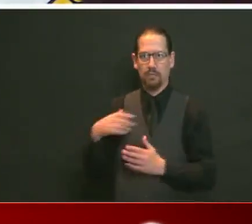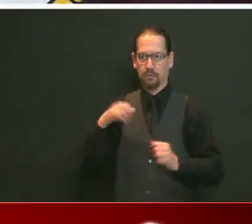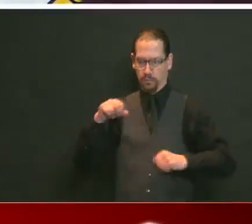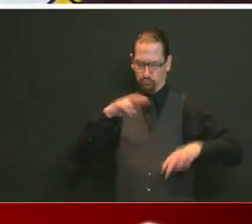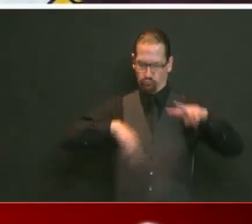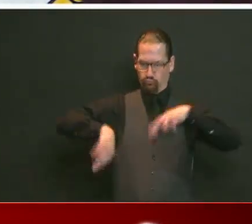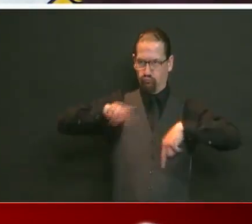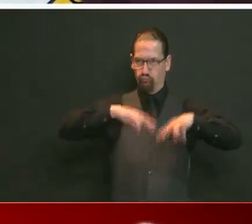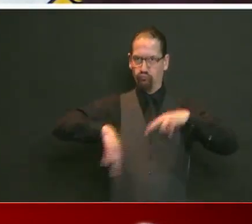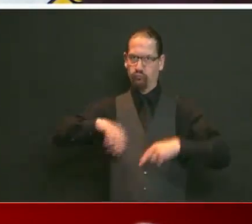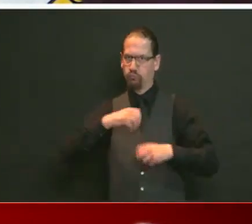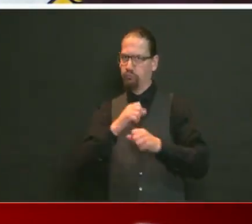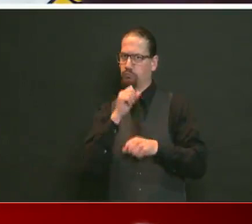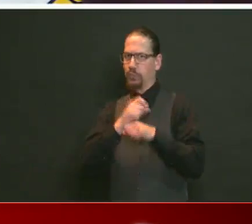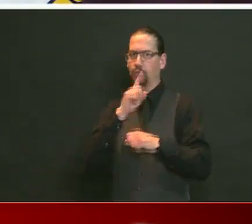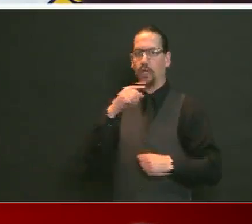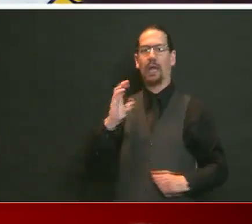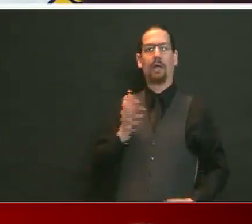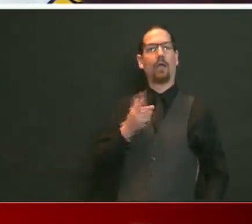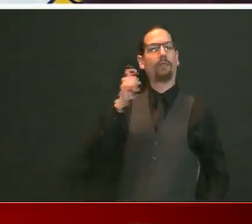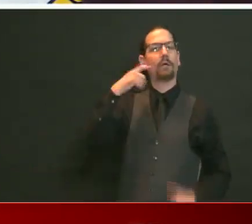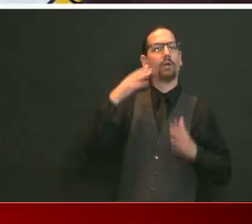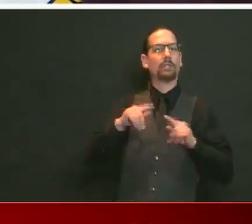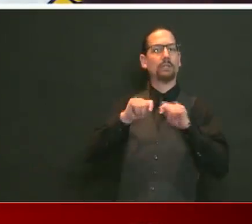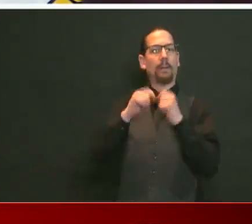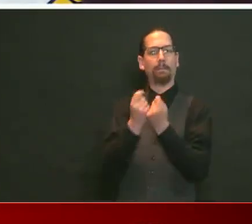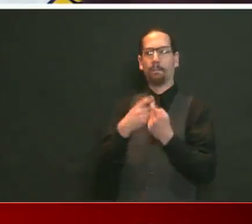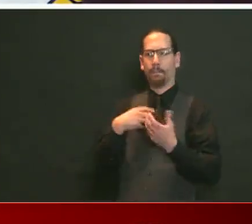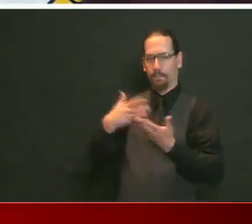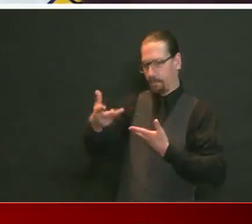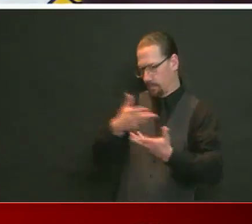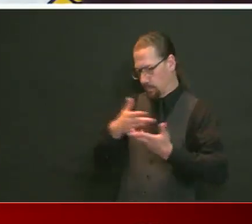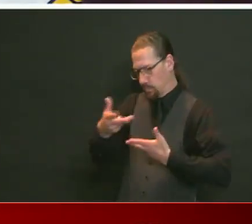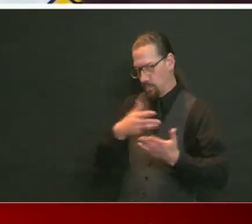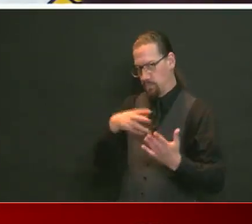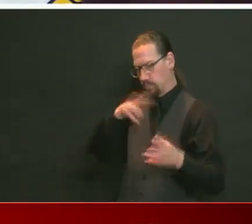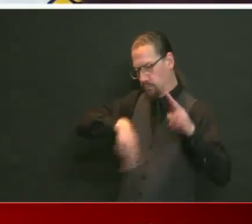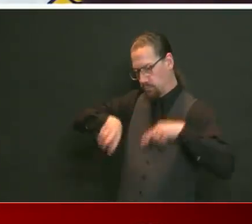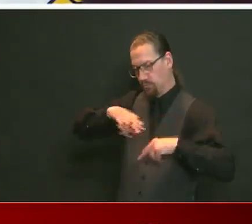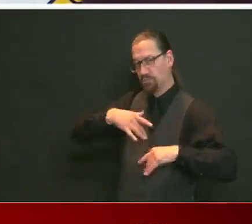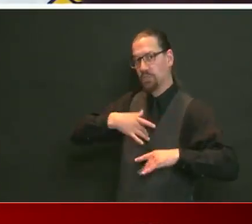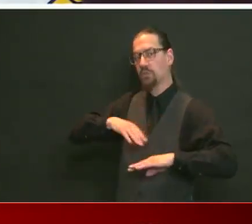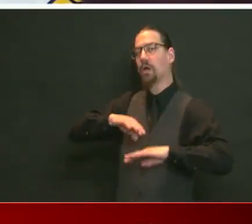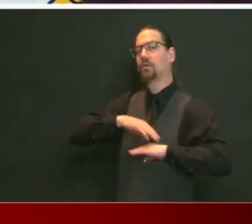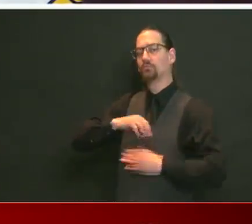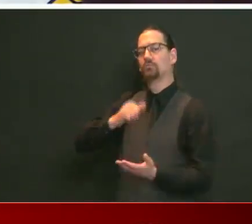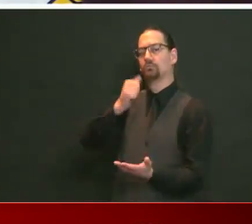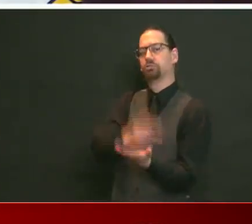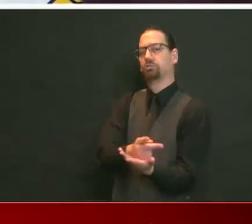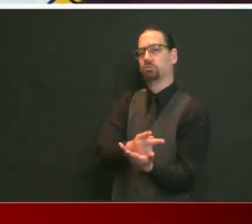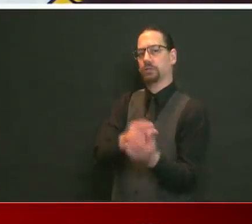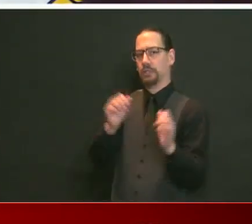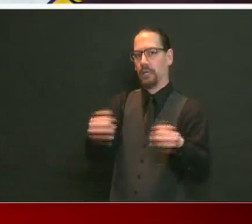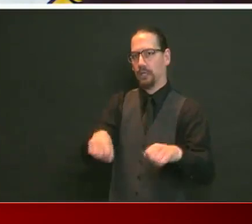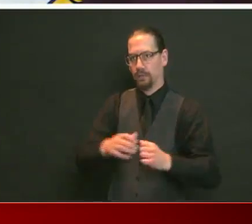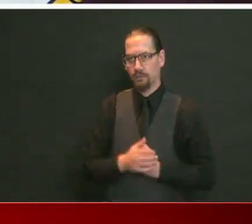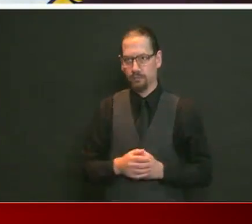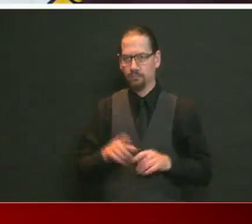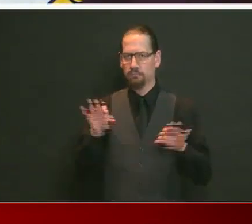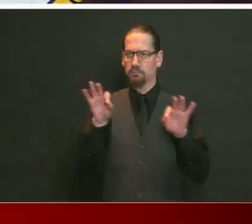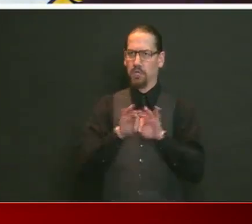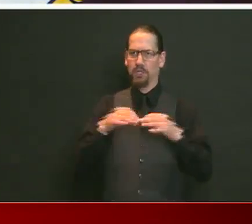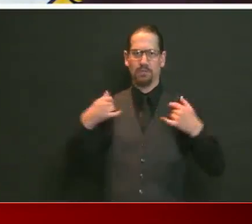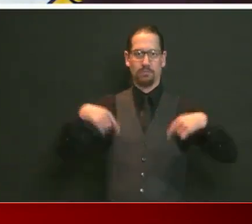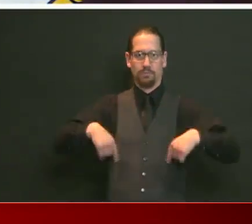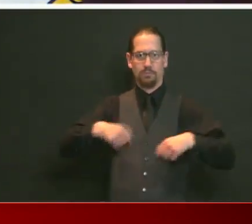happen. And we're going to support them. It's on us. You know, we, us, the state, we have to help them with testing. We have to provide